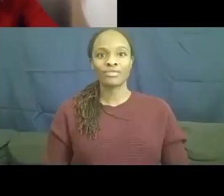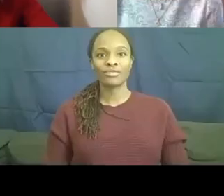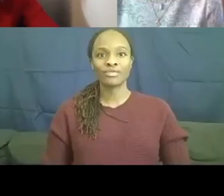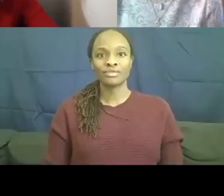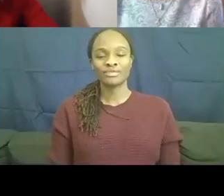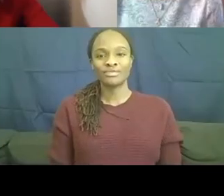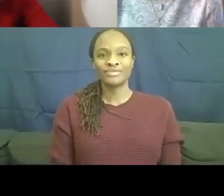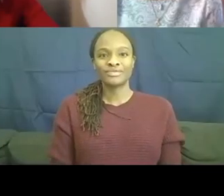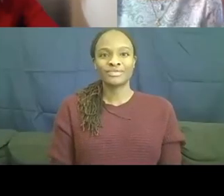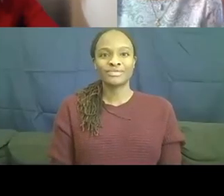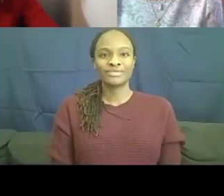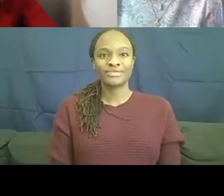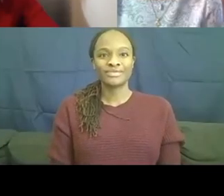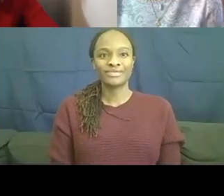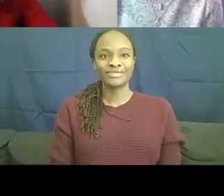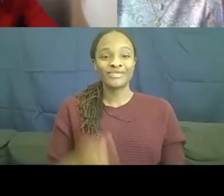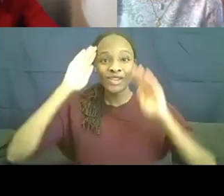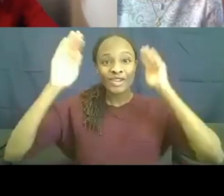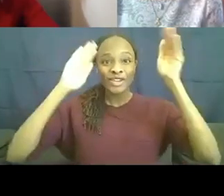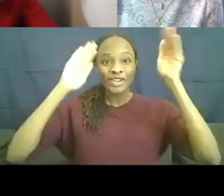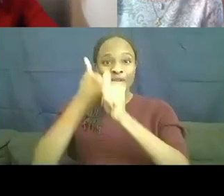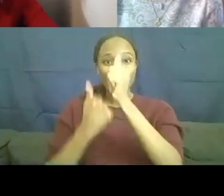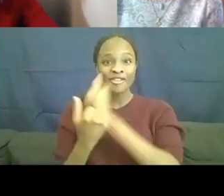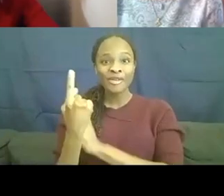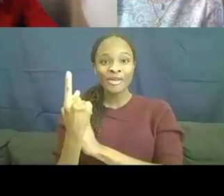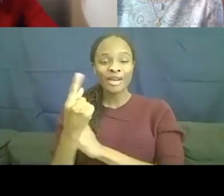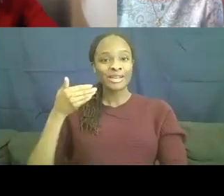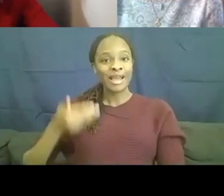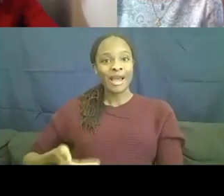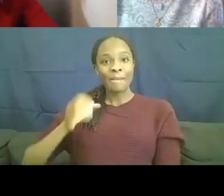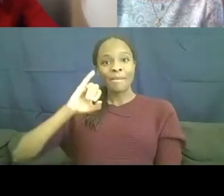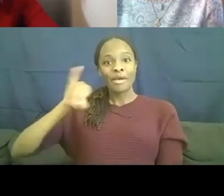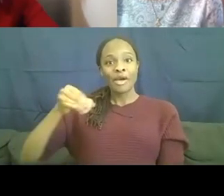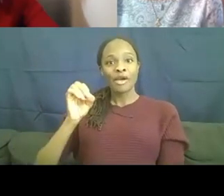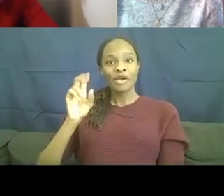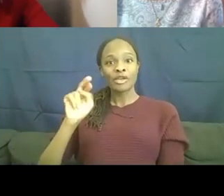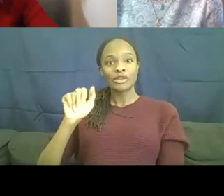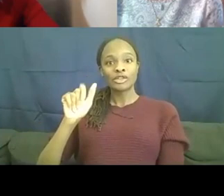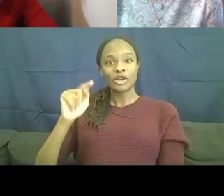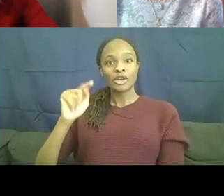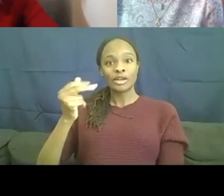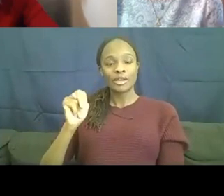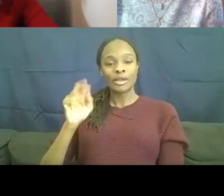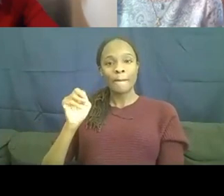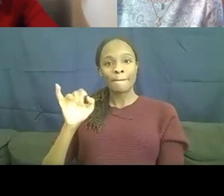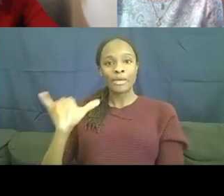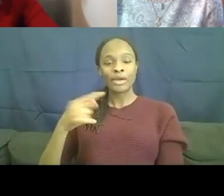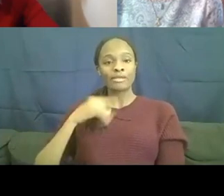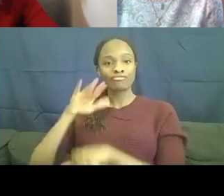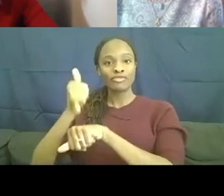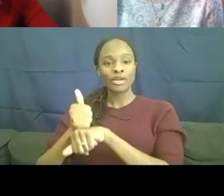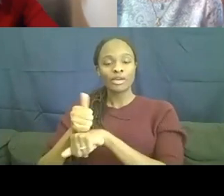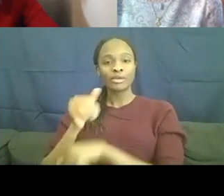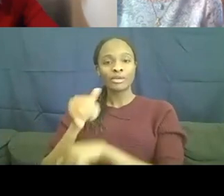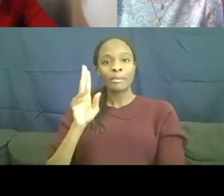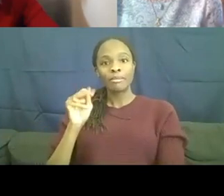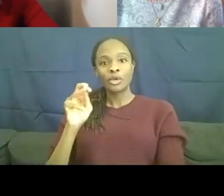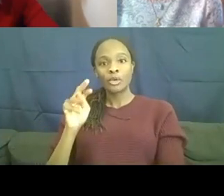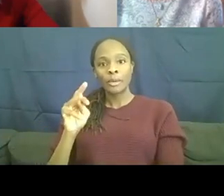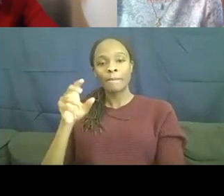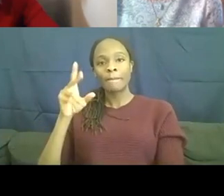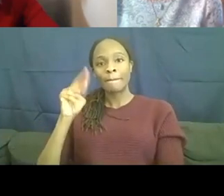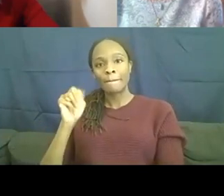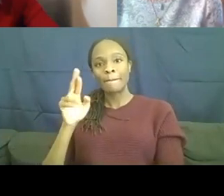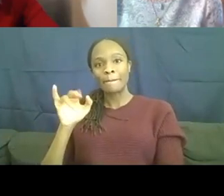Hi, everybody. I'm Jonathan Murray, the founder of Buena Murray Productions, and we make